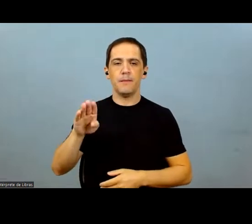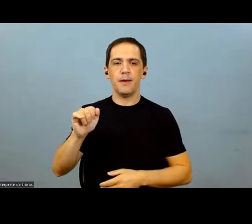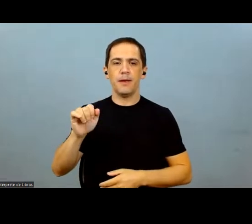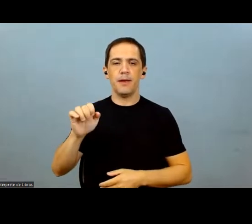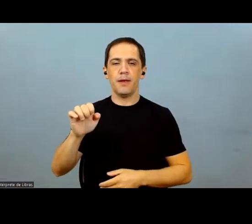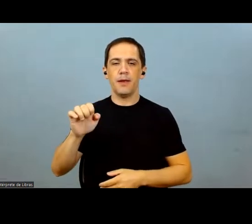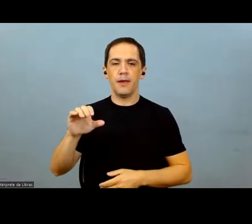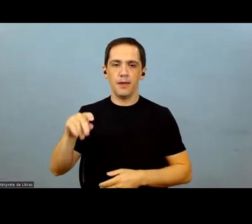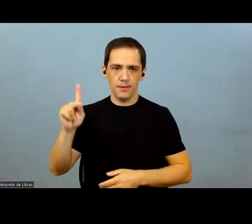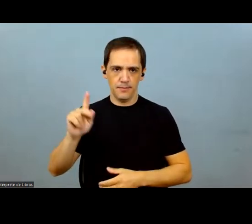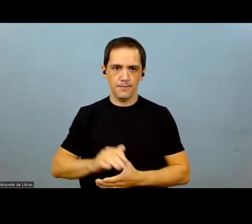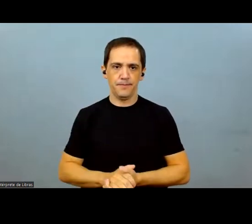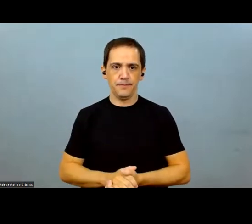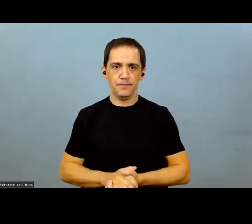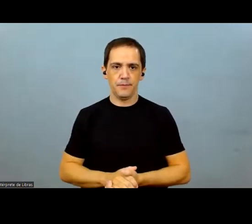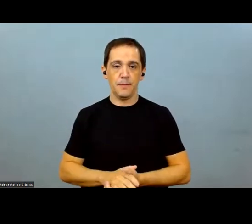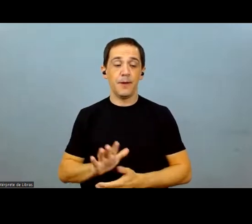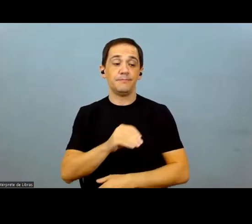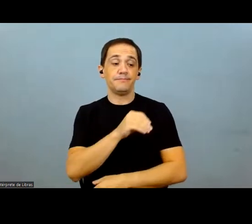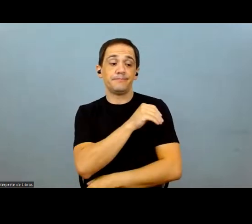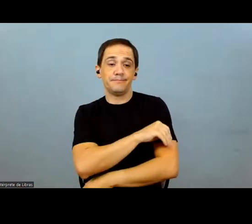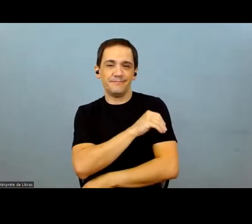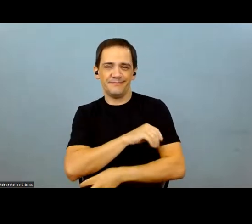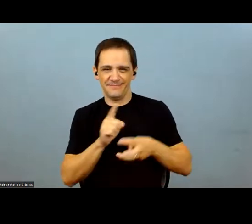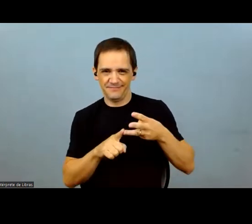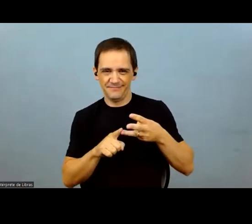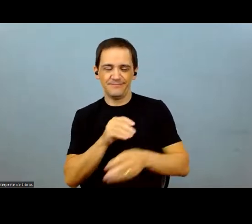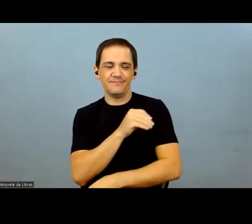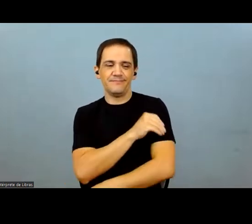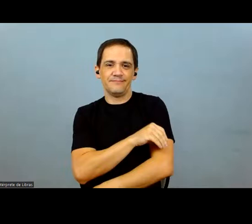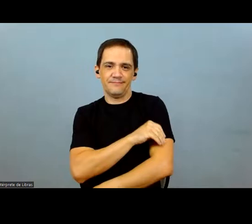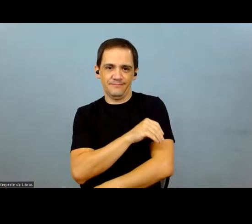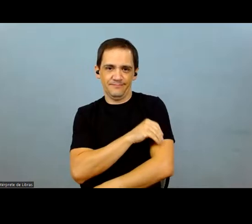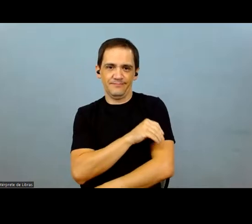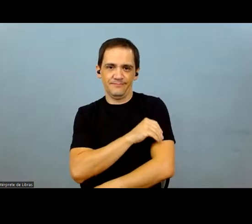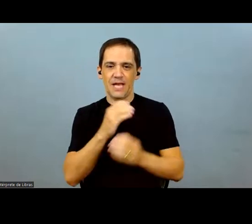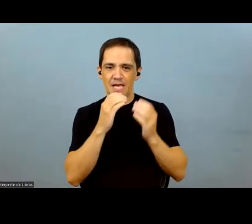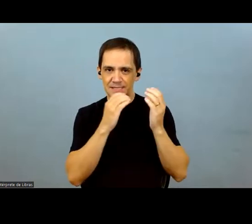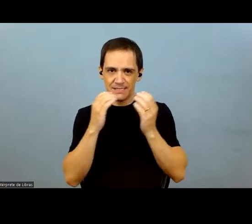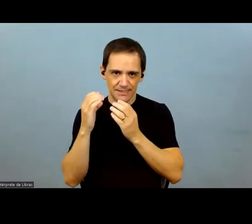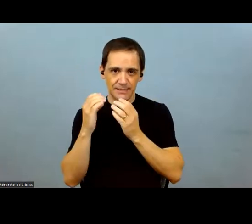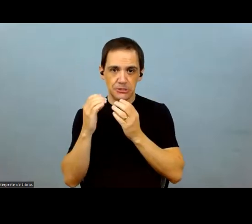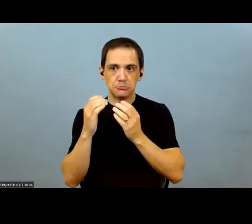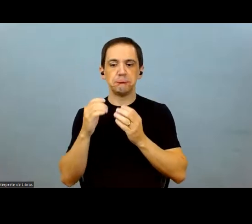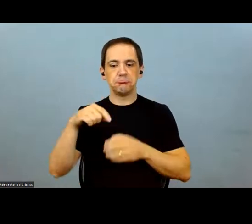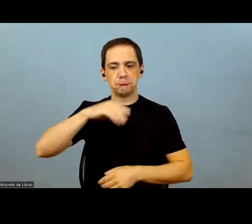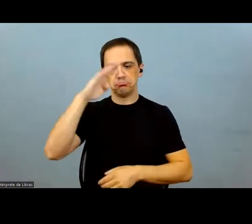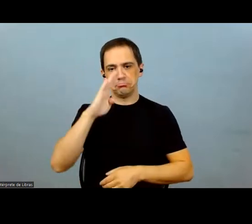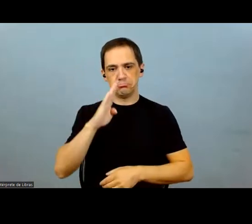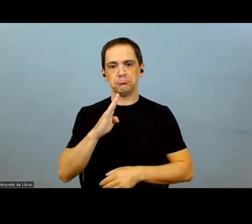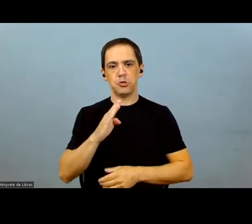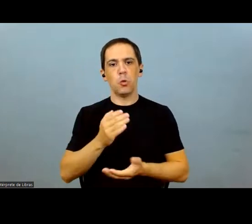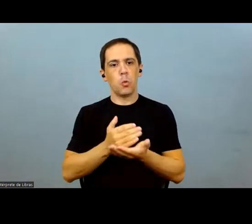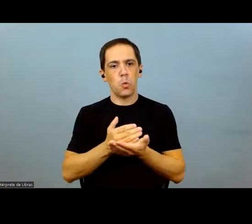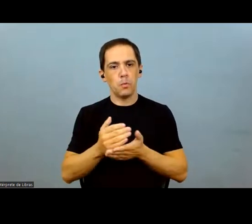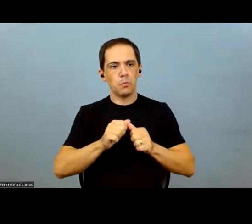buyback is one of them. As for ethanol, Brazil is becoming a huge